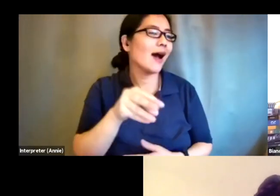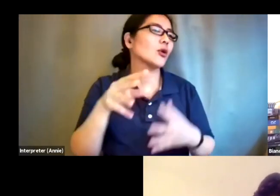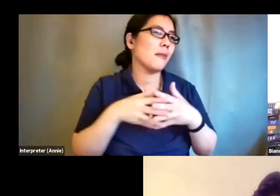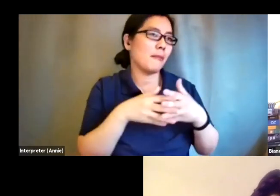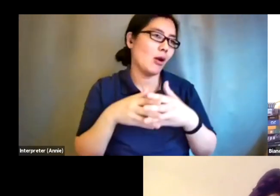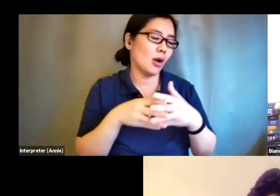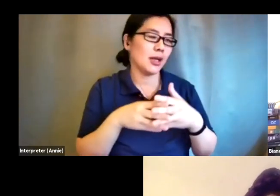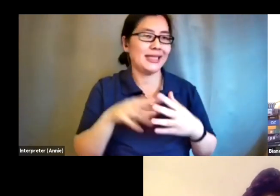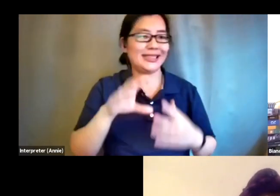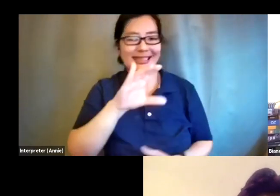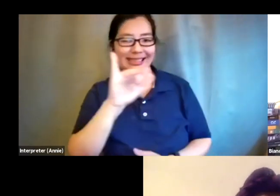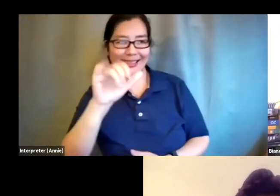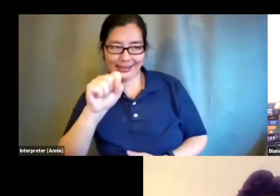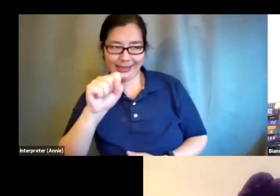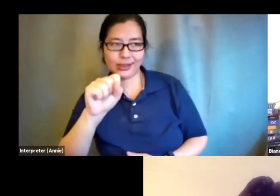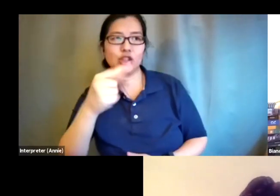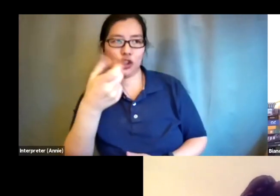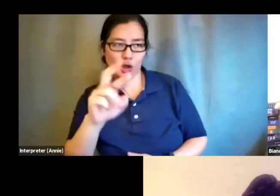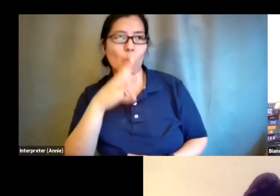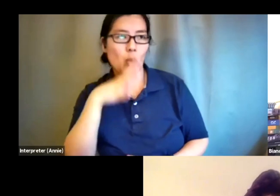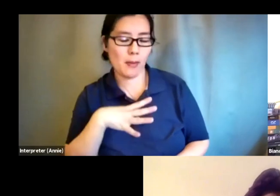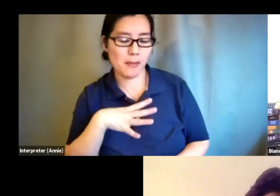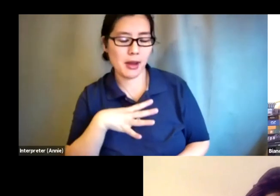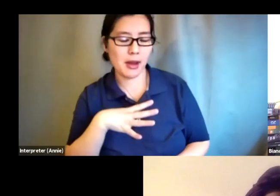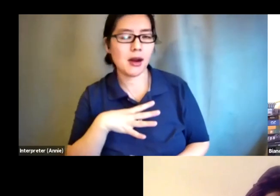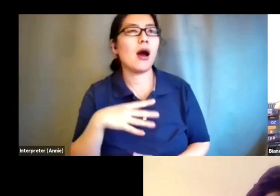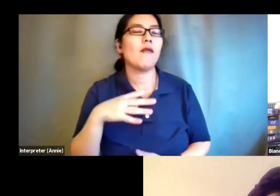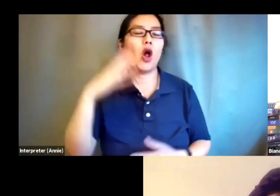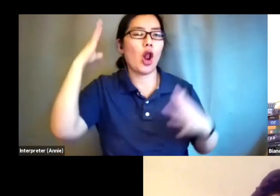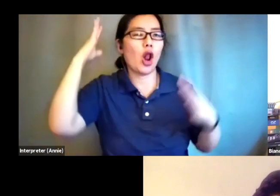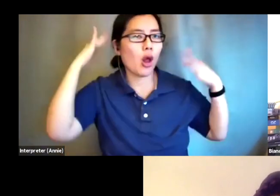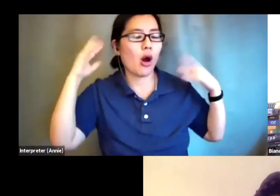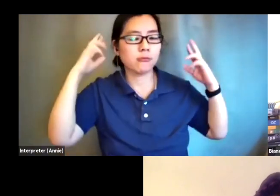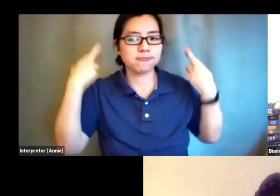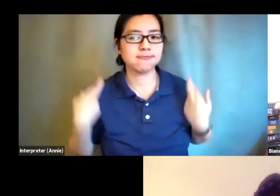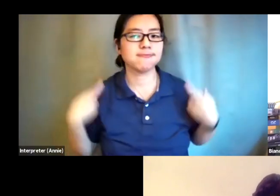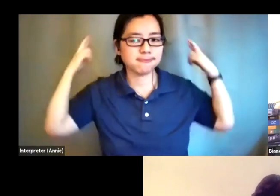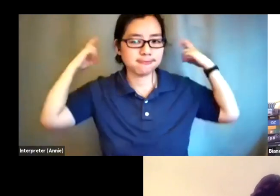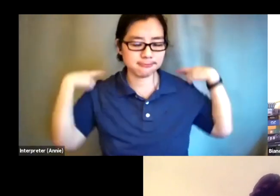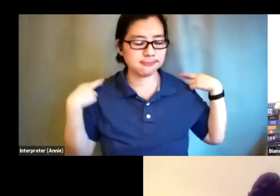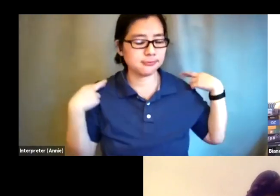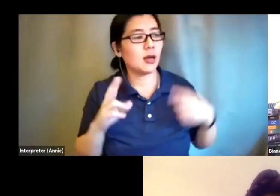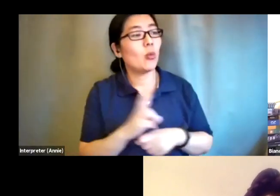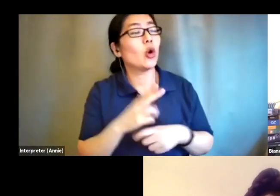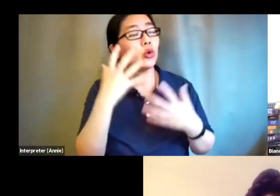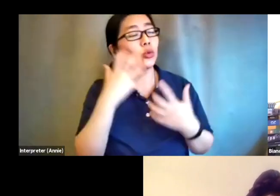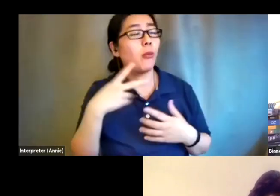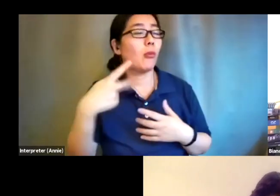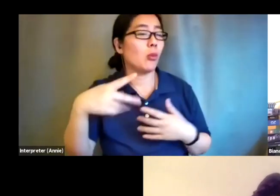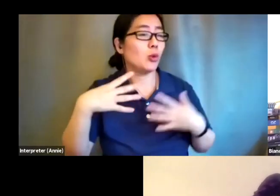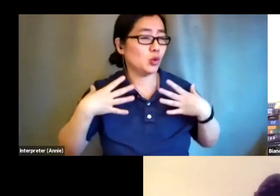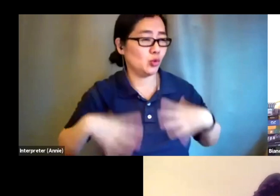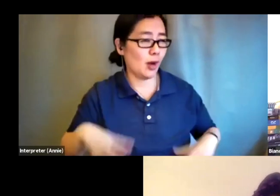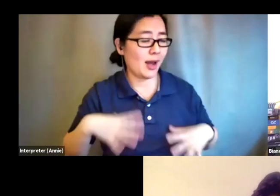i have long black dreadlocks i'm wearing a dark purple dress and a